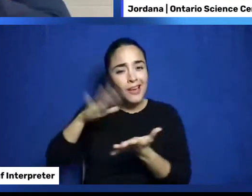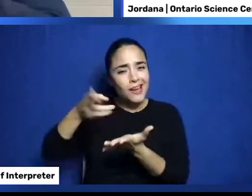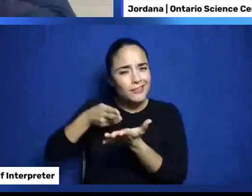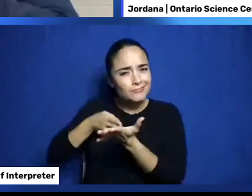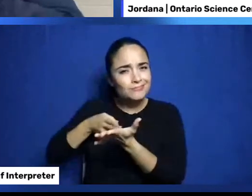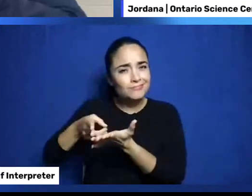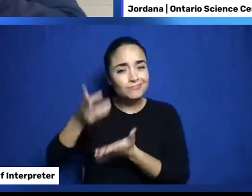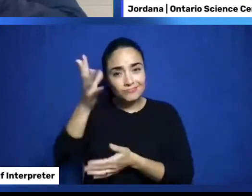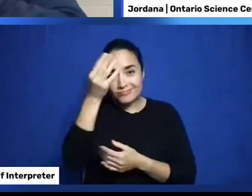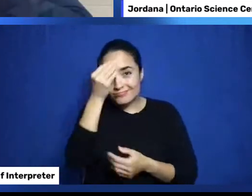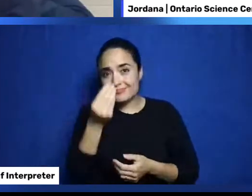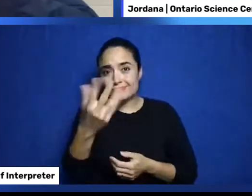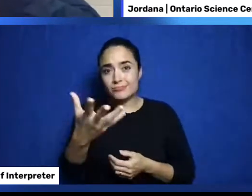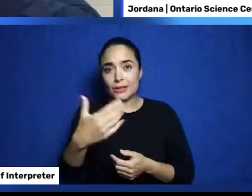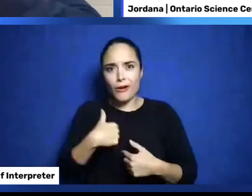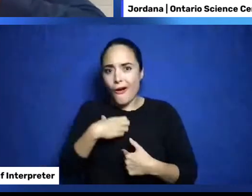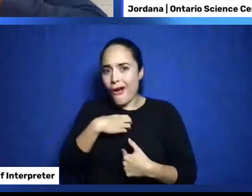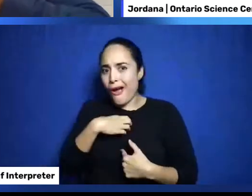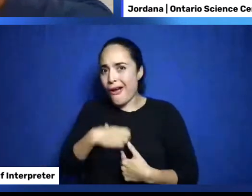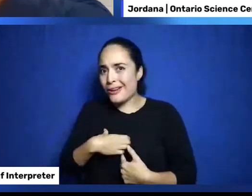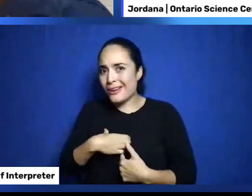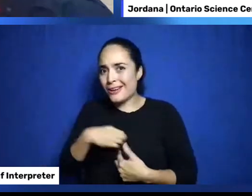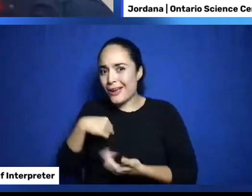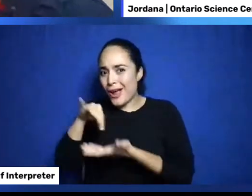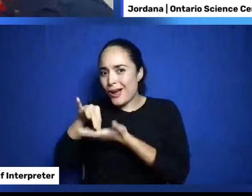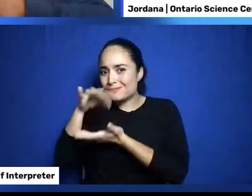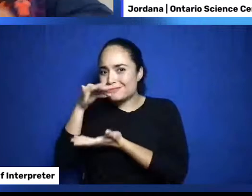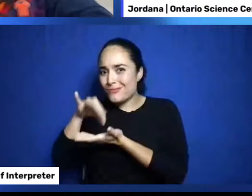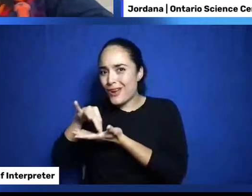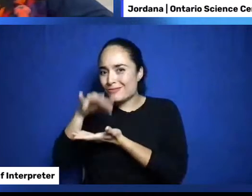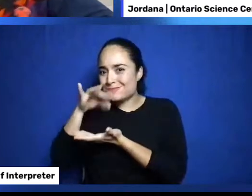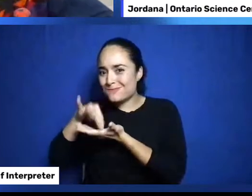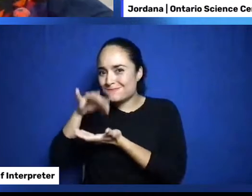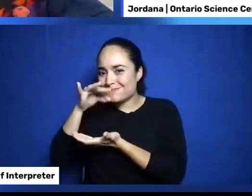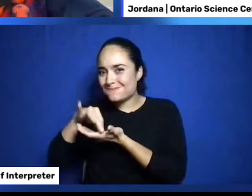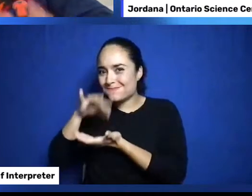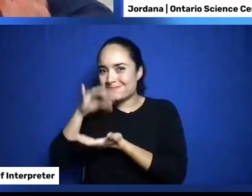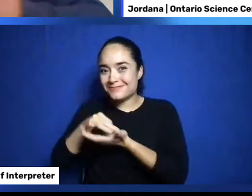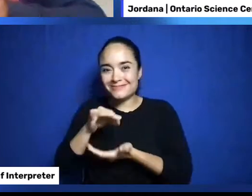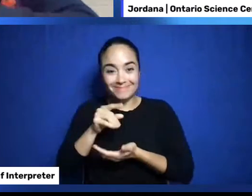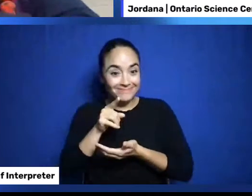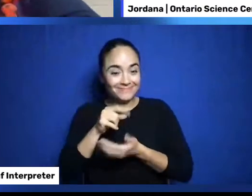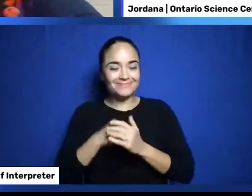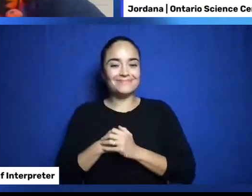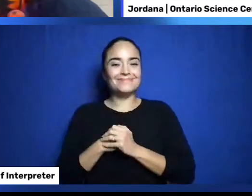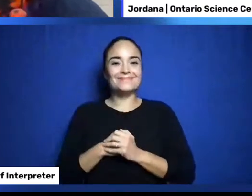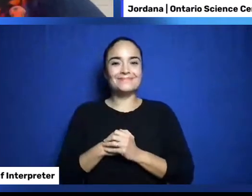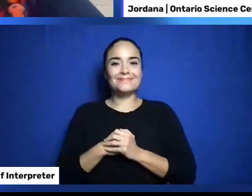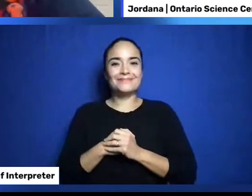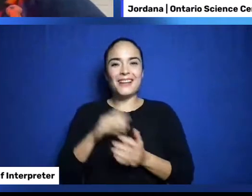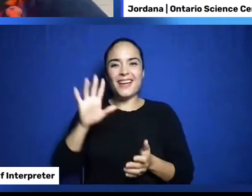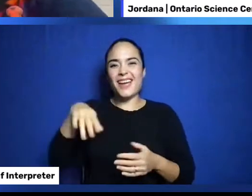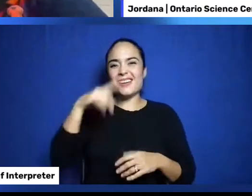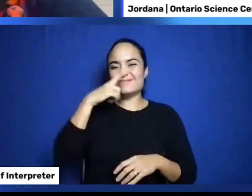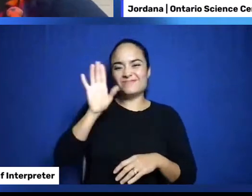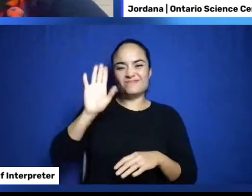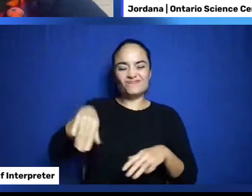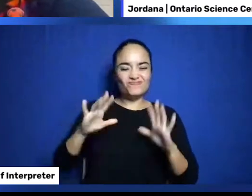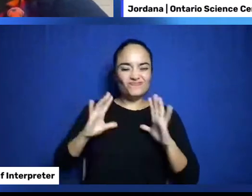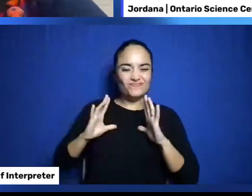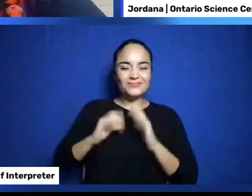hungry, so I have a little bit of snacks here. I hope you don't mind. I do not mind. Fantastic. So